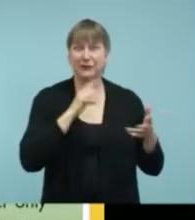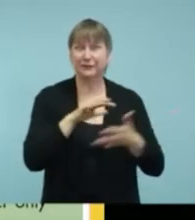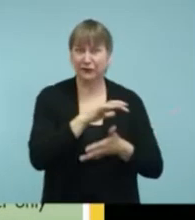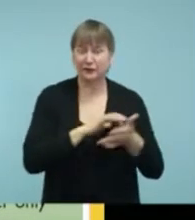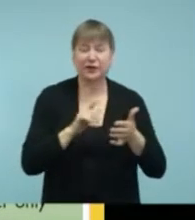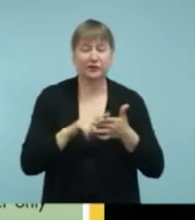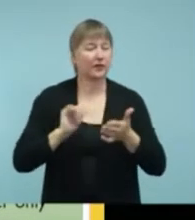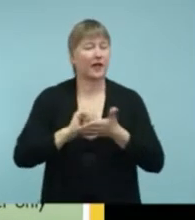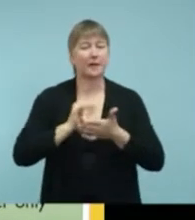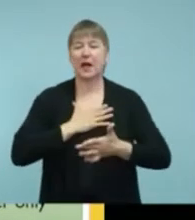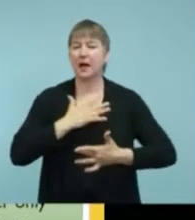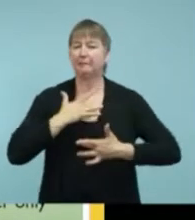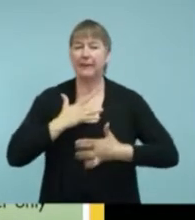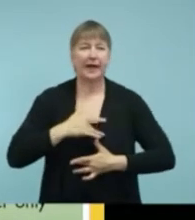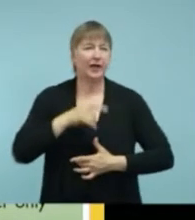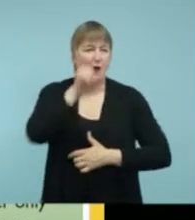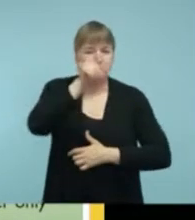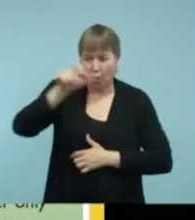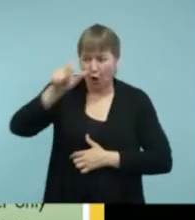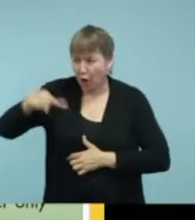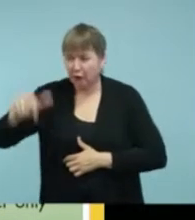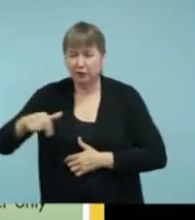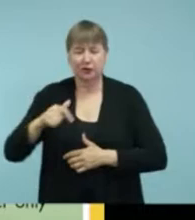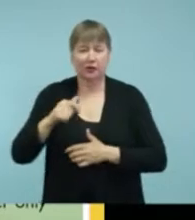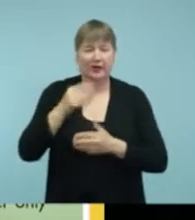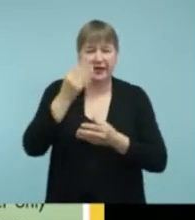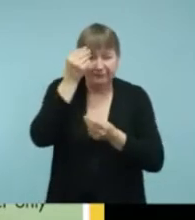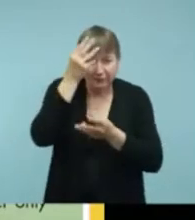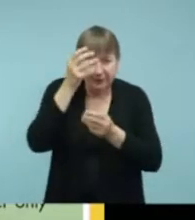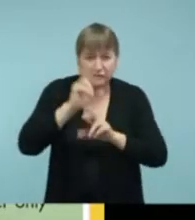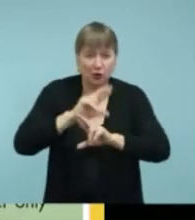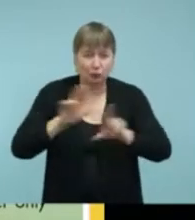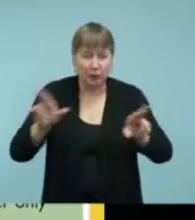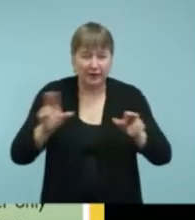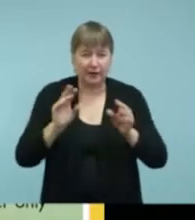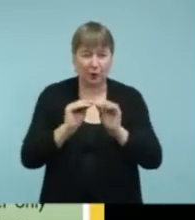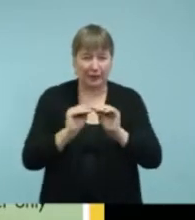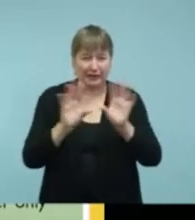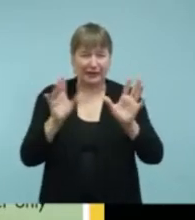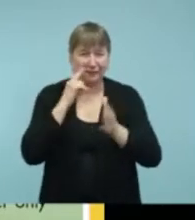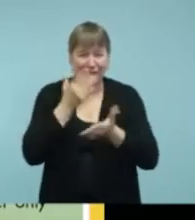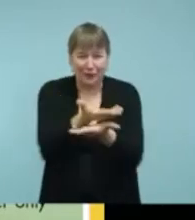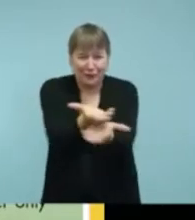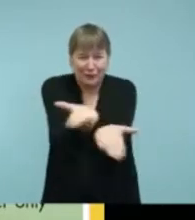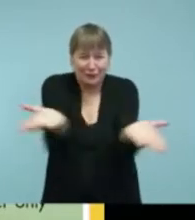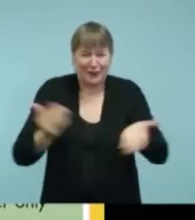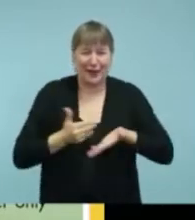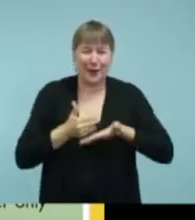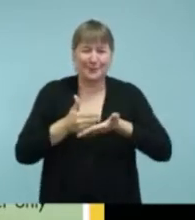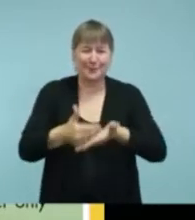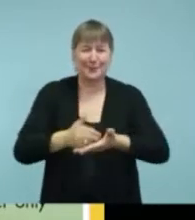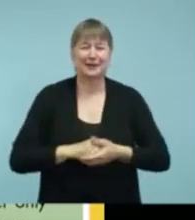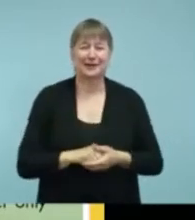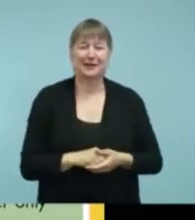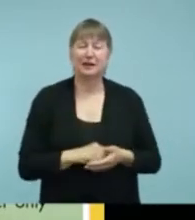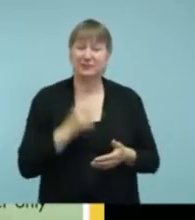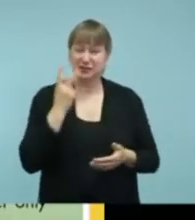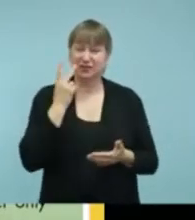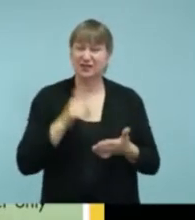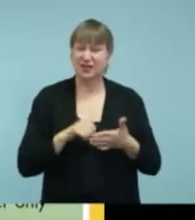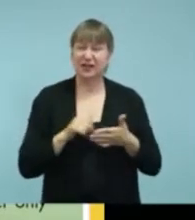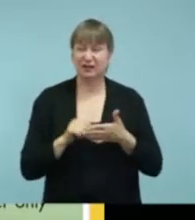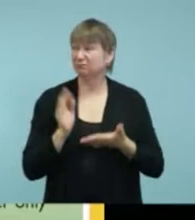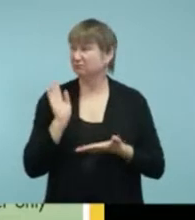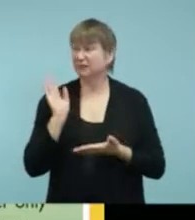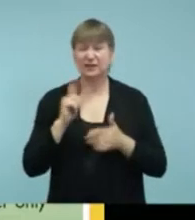making resources that you guys can access later. So, you can see the different products that Phonak makes